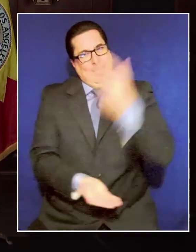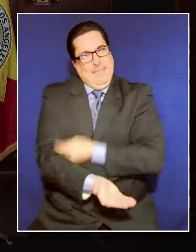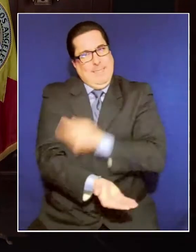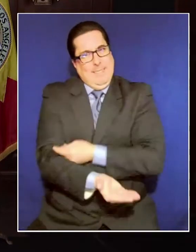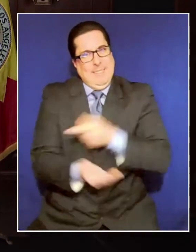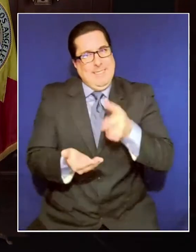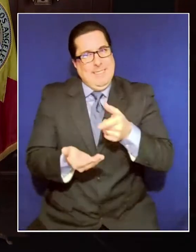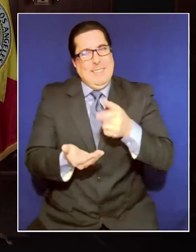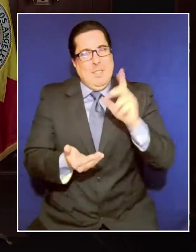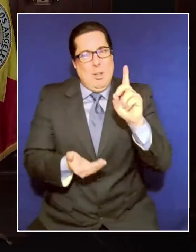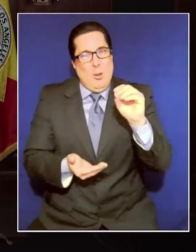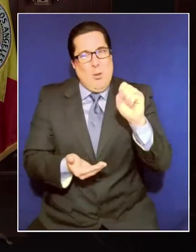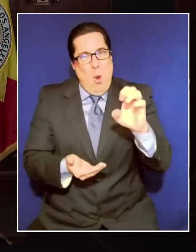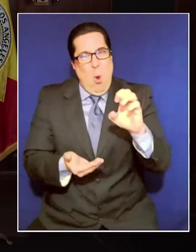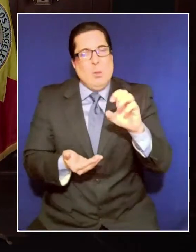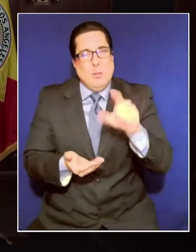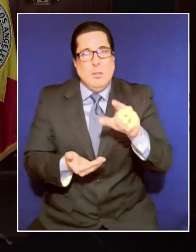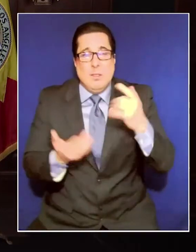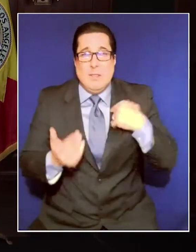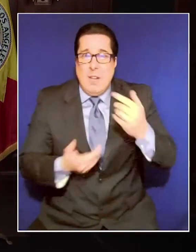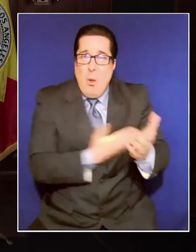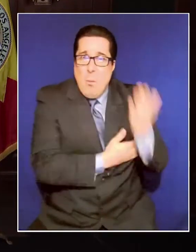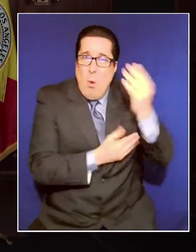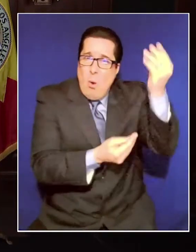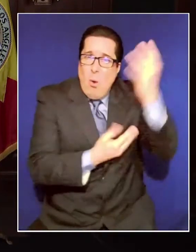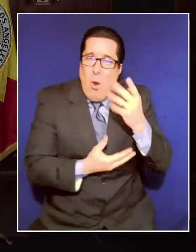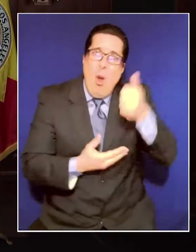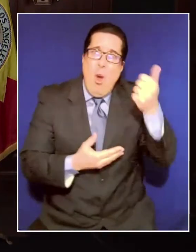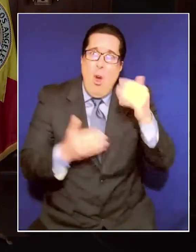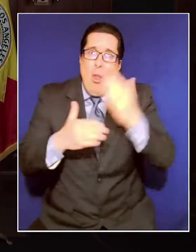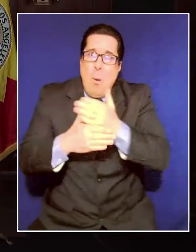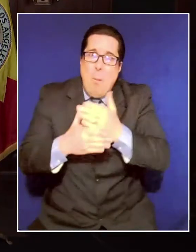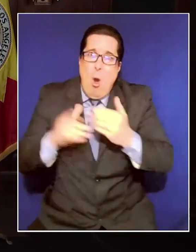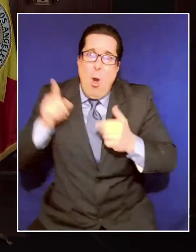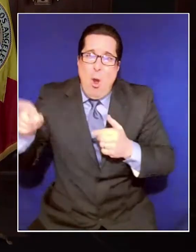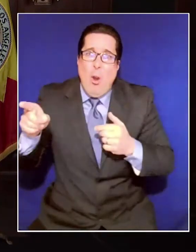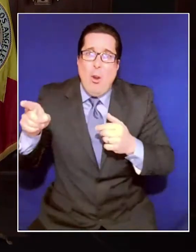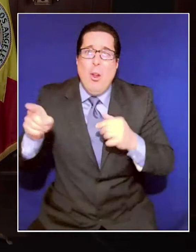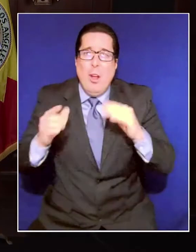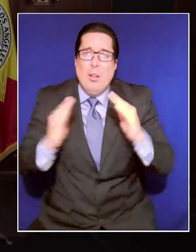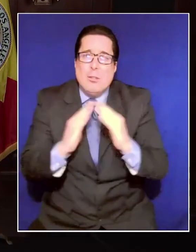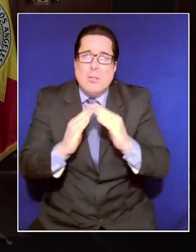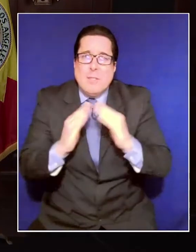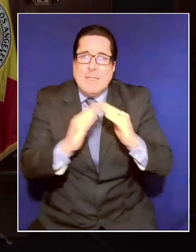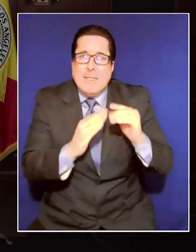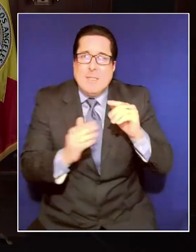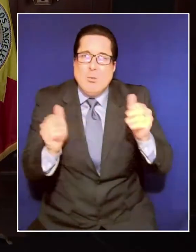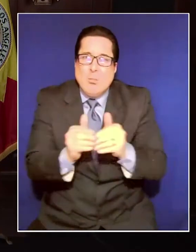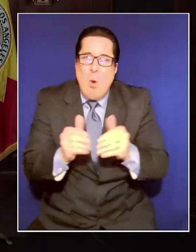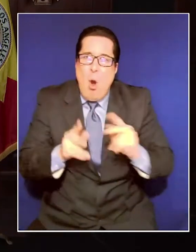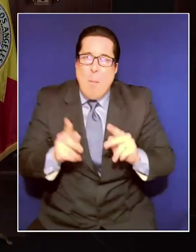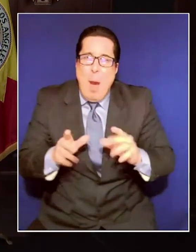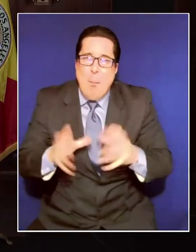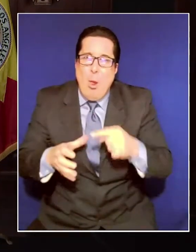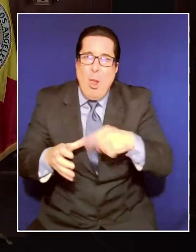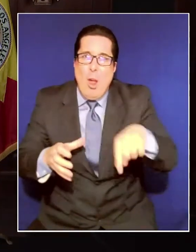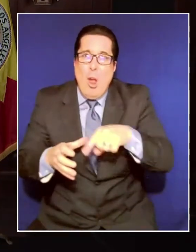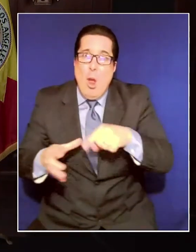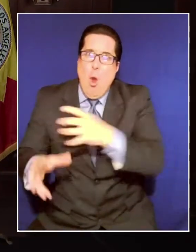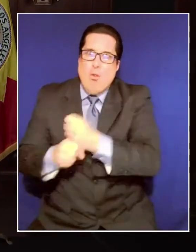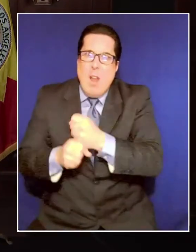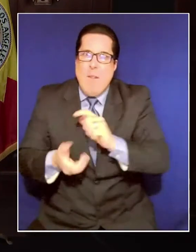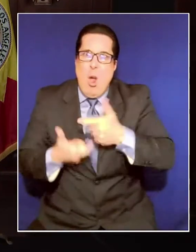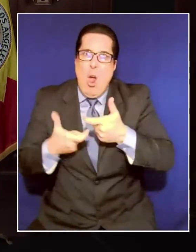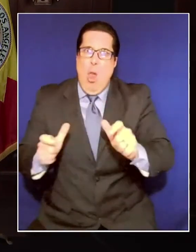this morning, we learned that other cities with smaller populations are receiving more doses than our entire county with a larger